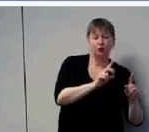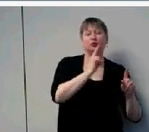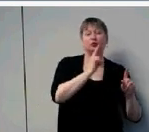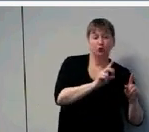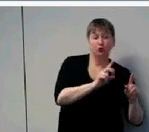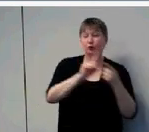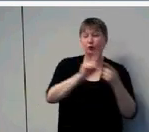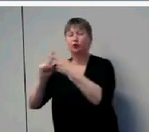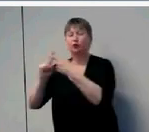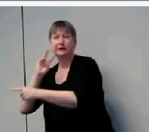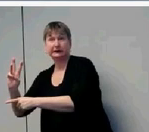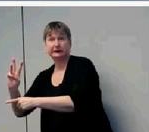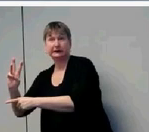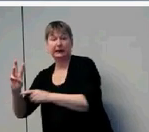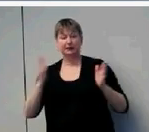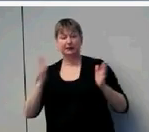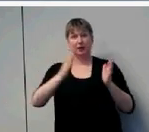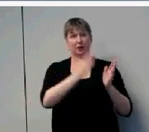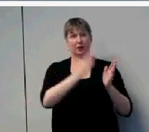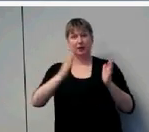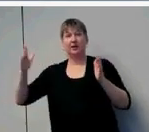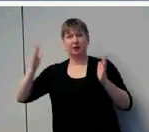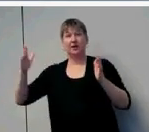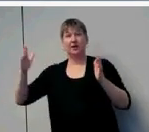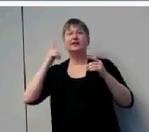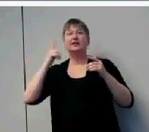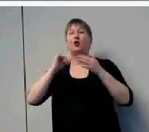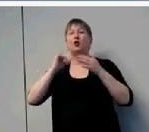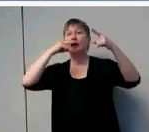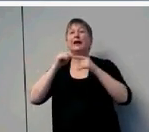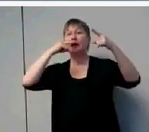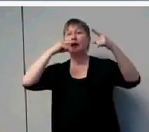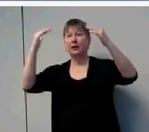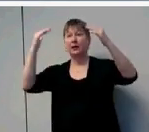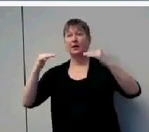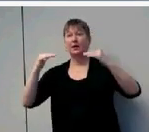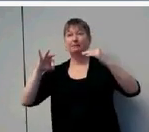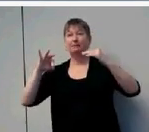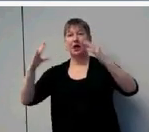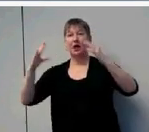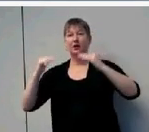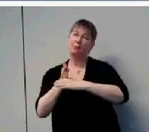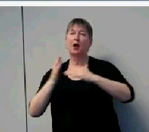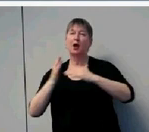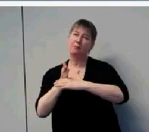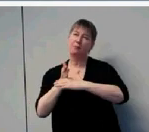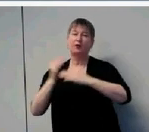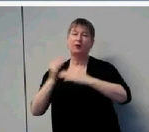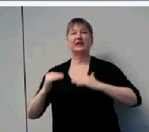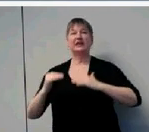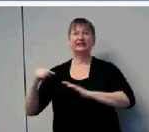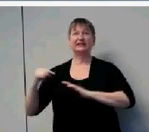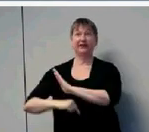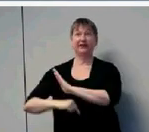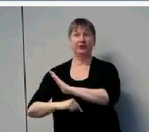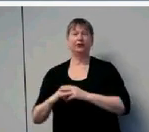these are plotted by our hearing children, mild, moderate, and severe. So what you notice right away